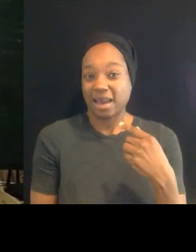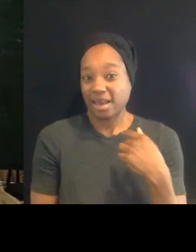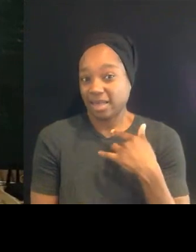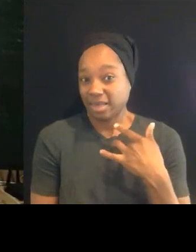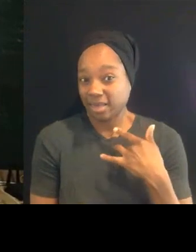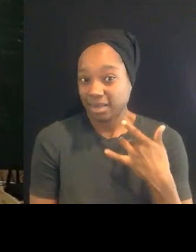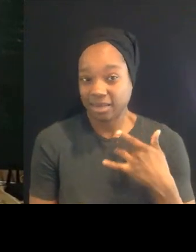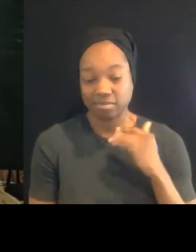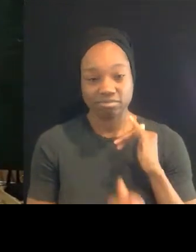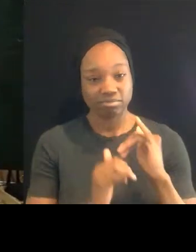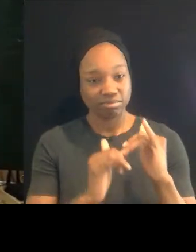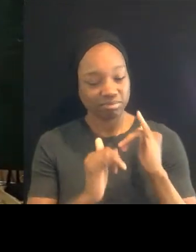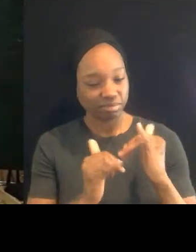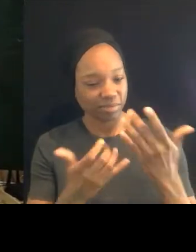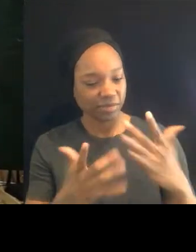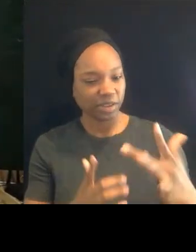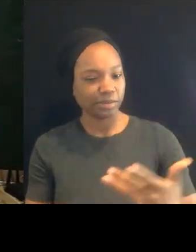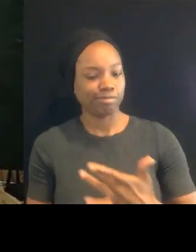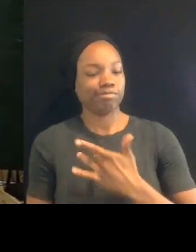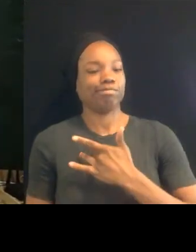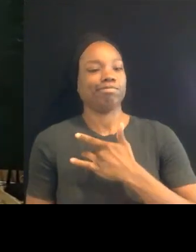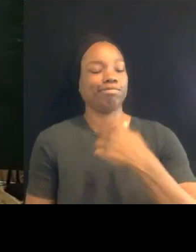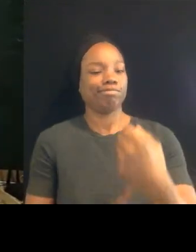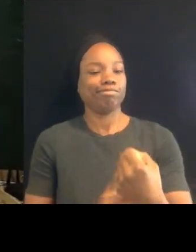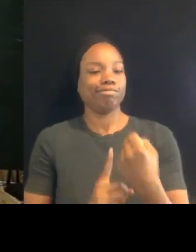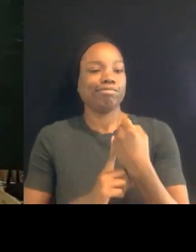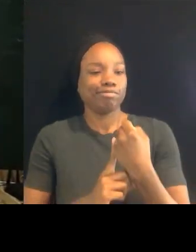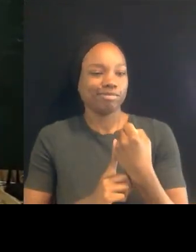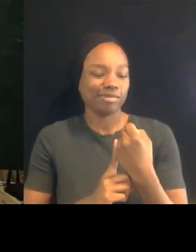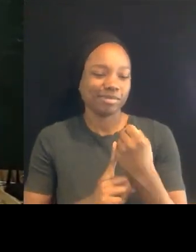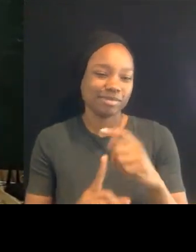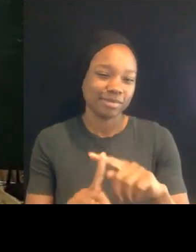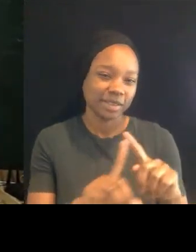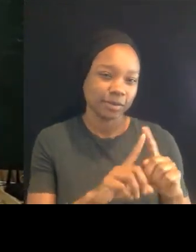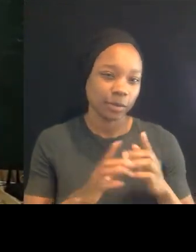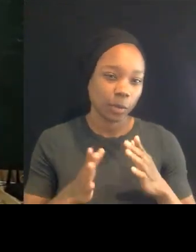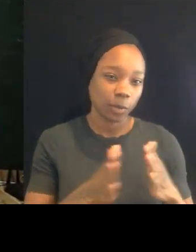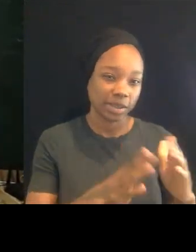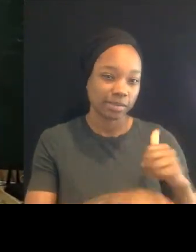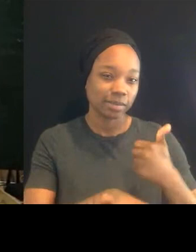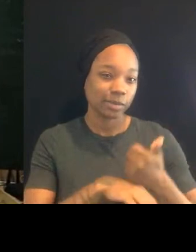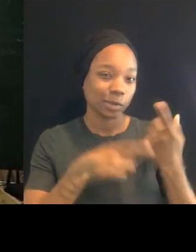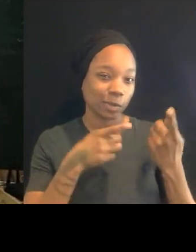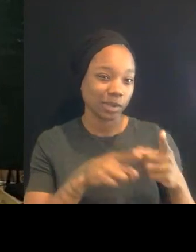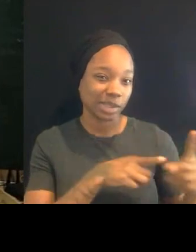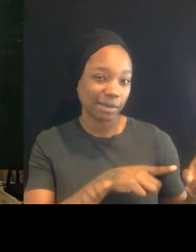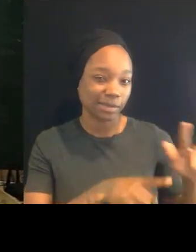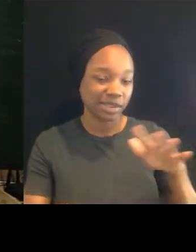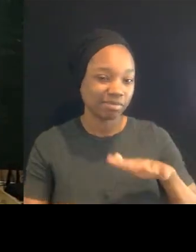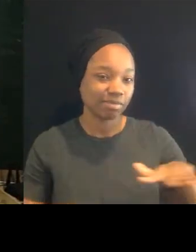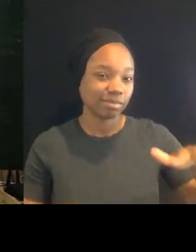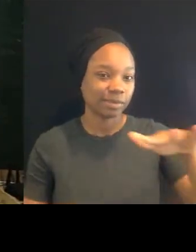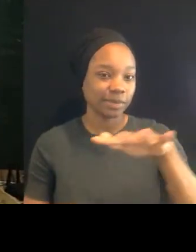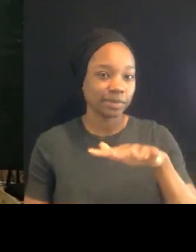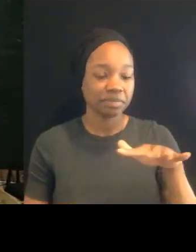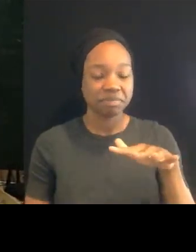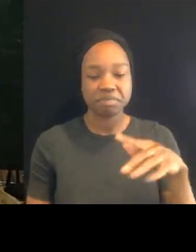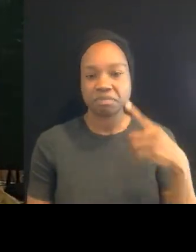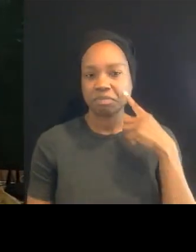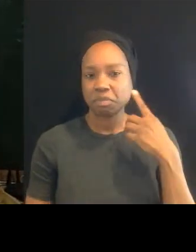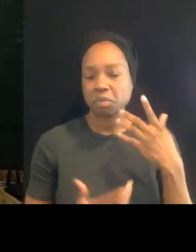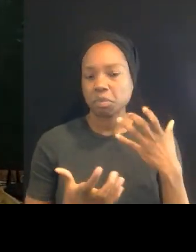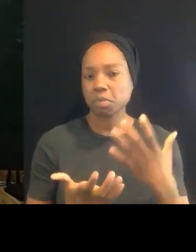by what's happening. So, why don't we all take a breath together so that we can